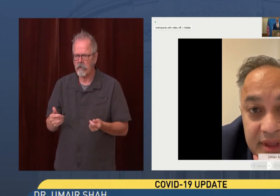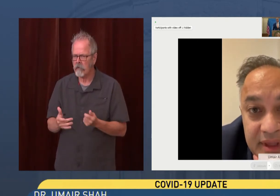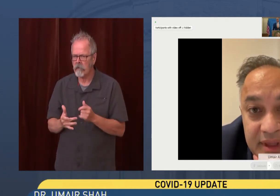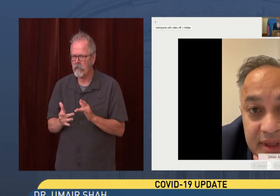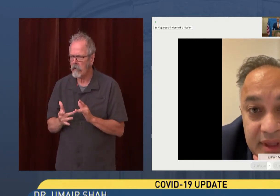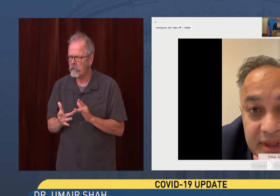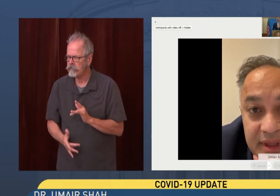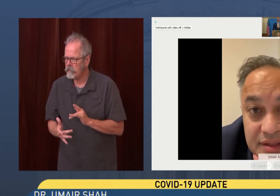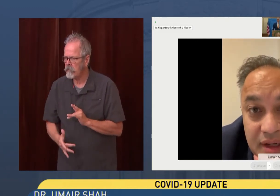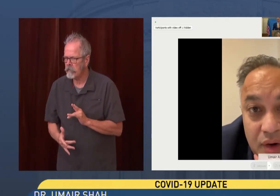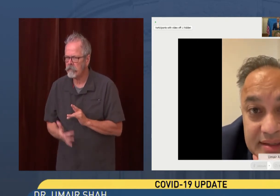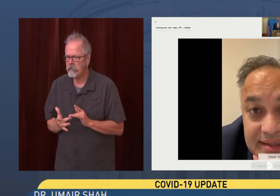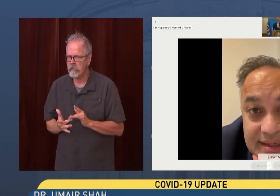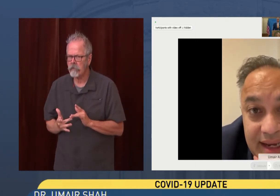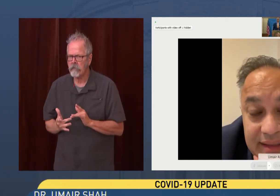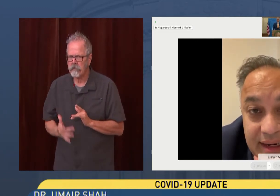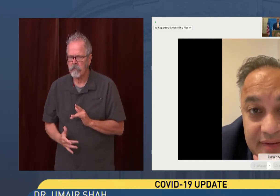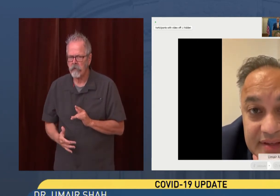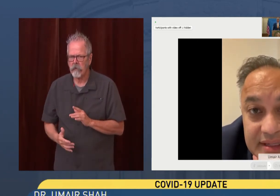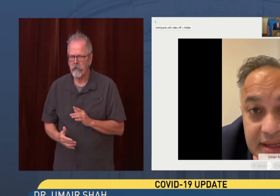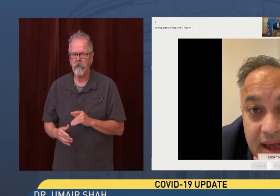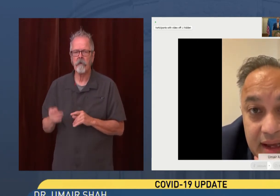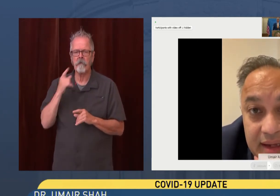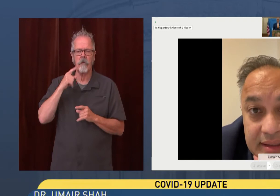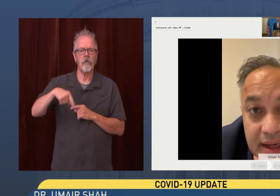...across the state that have signed on...